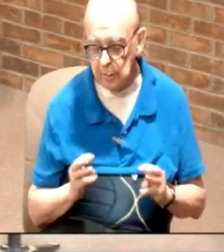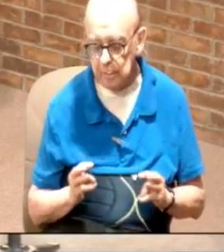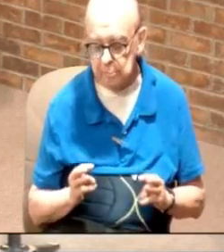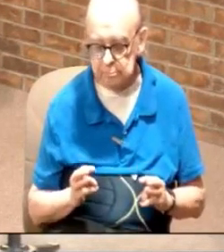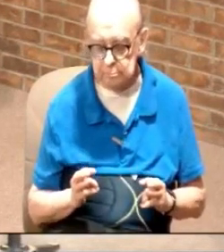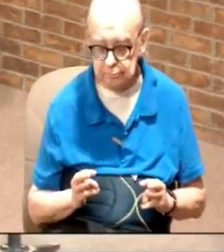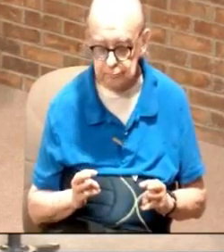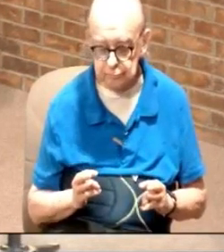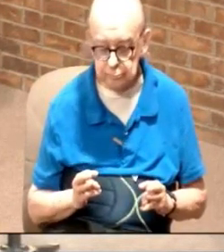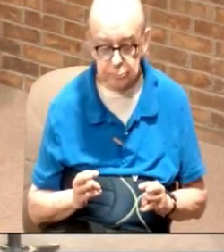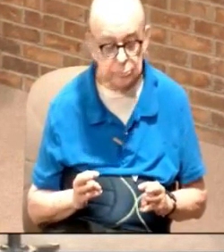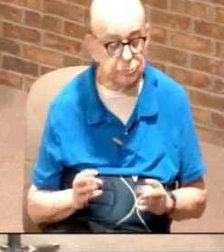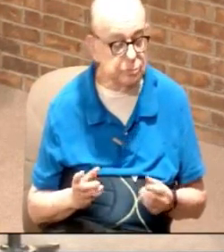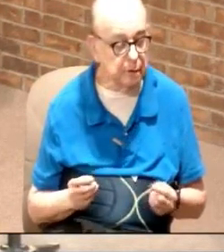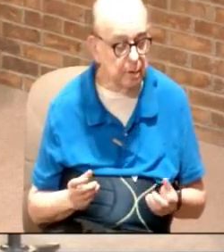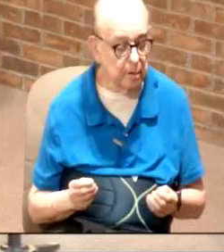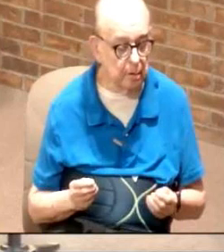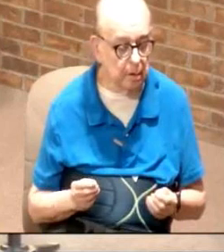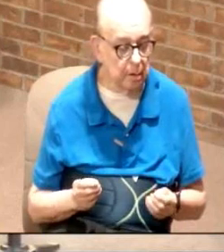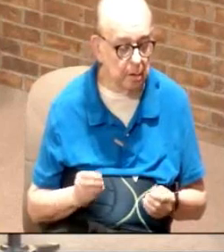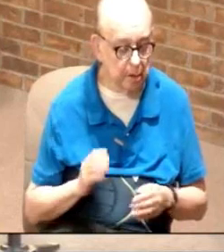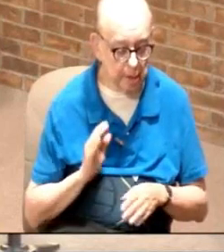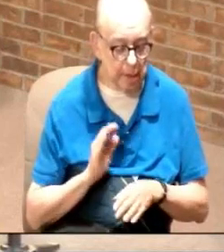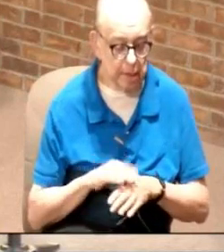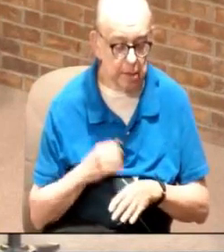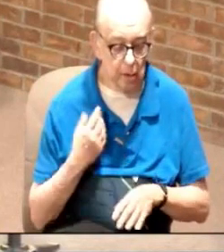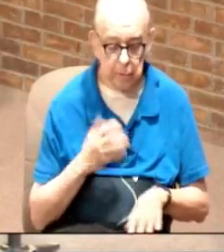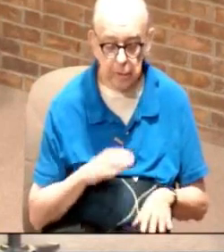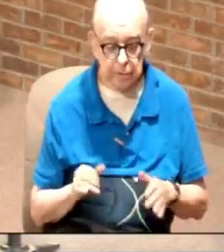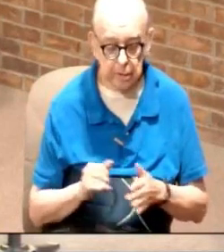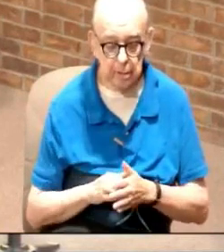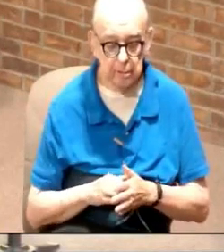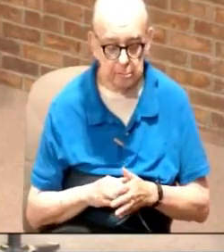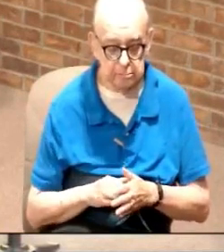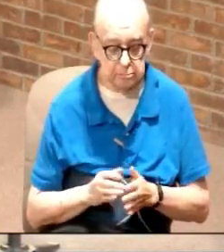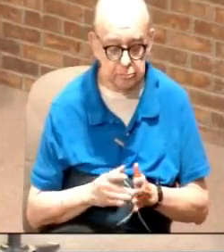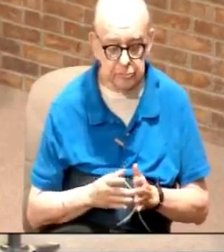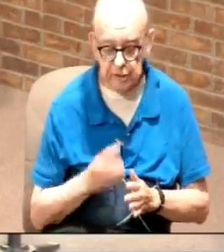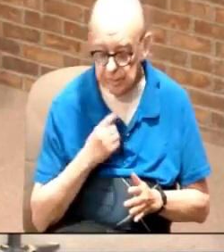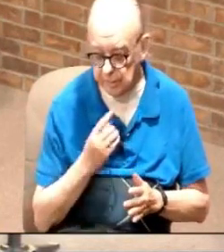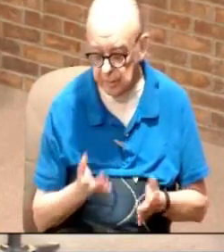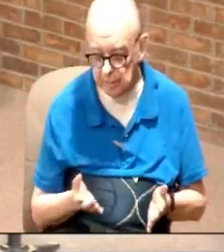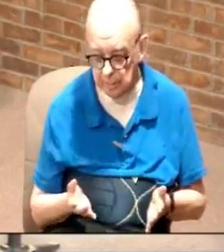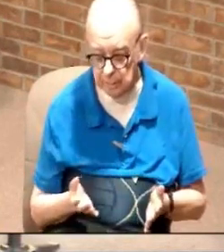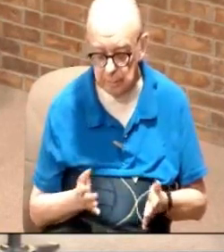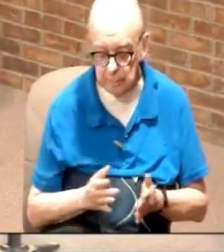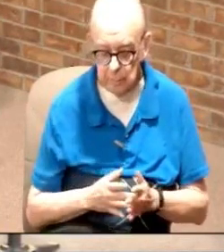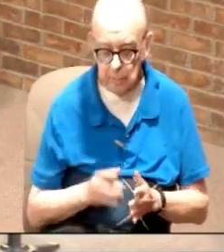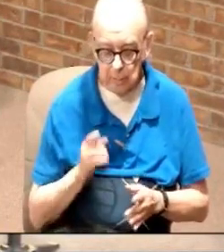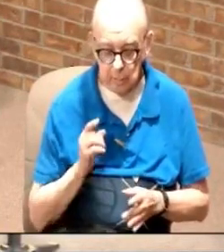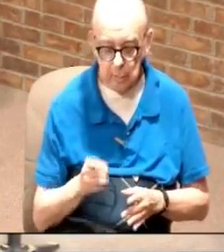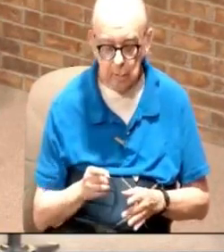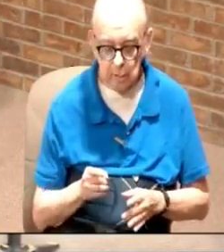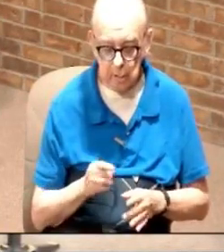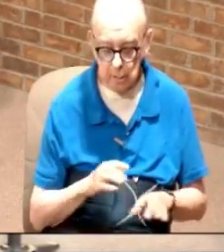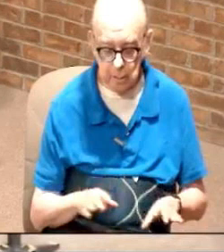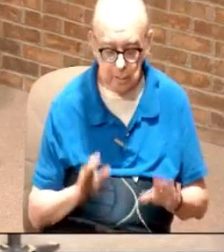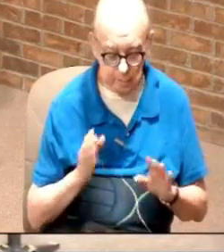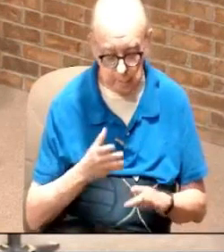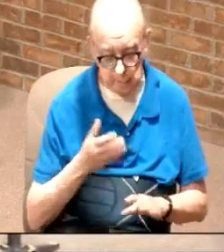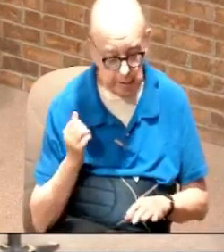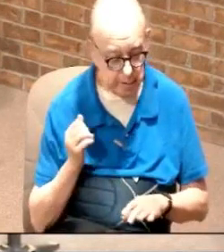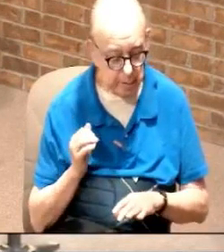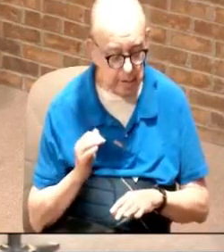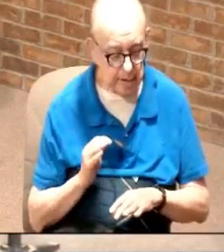so you know what he did he called us to do it and you know what he said he said you will do greater